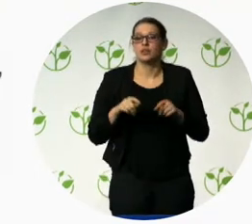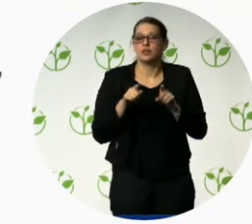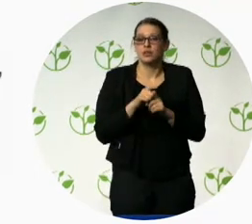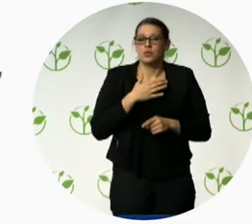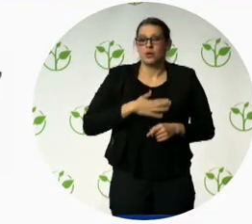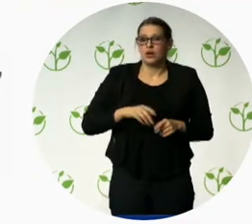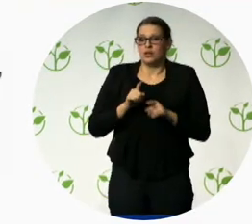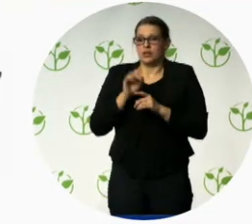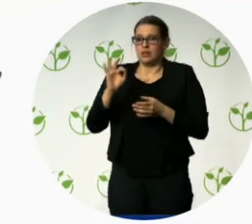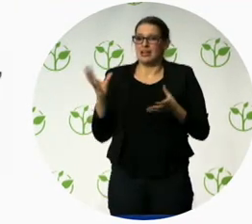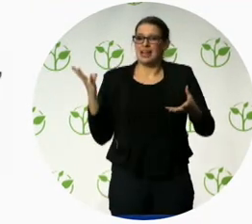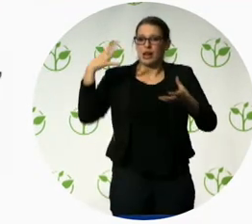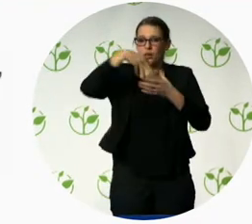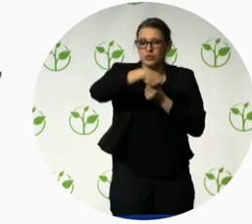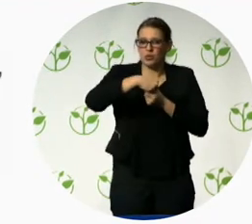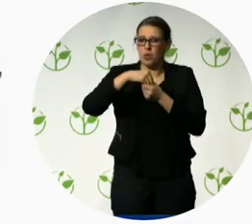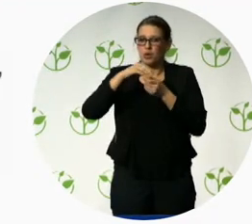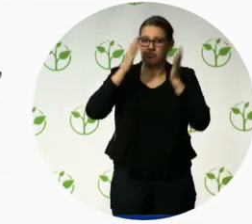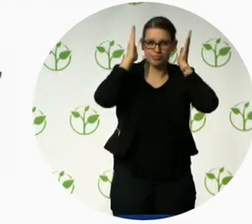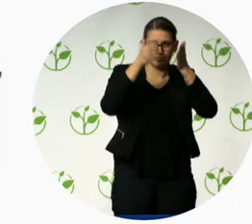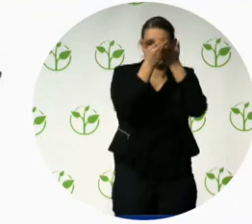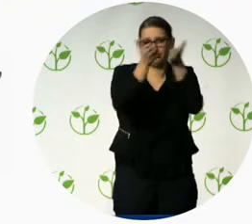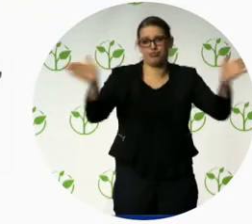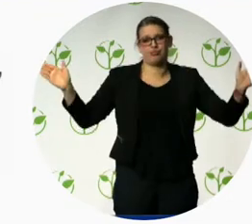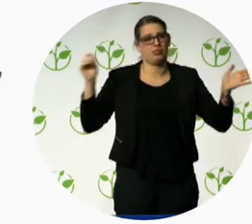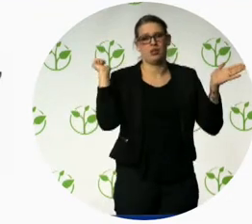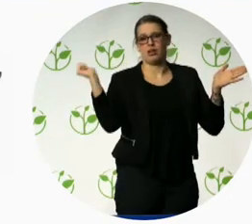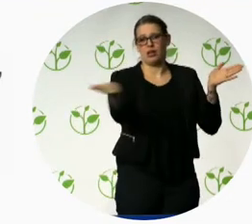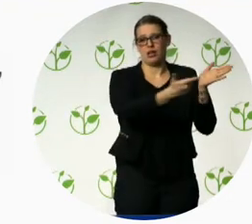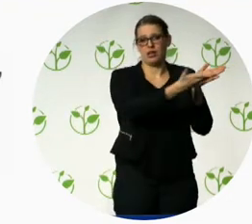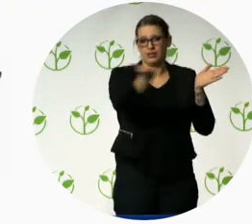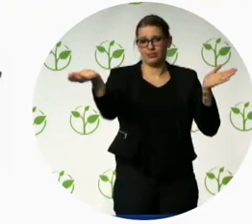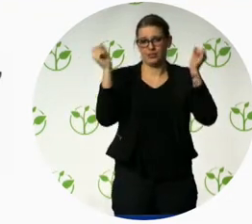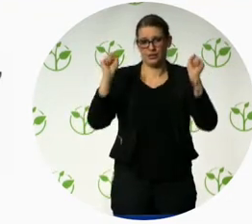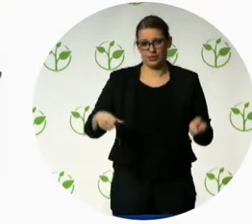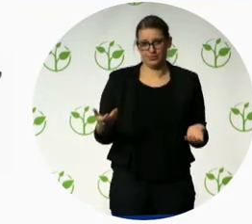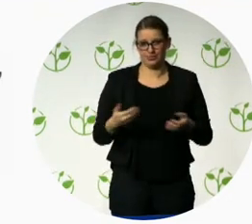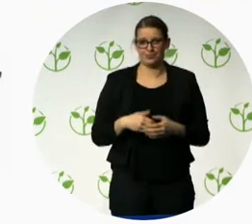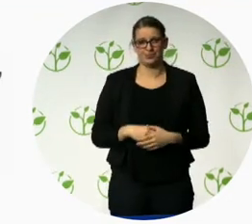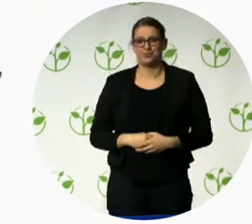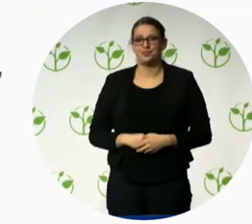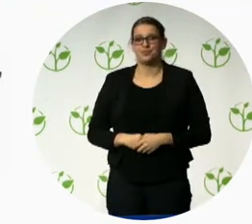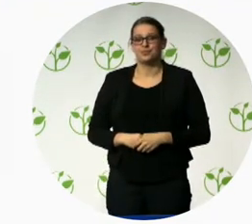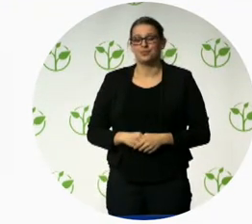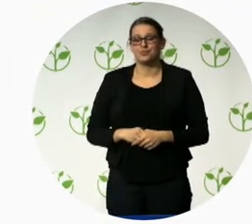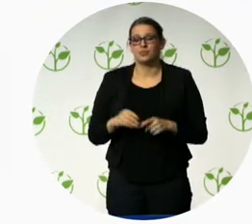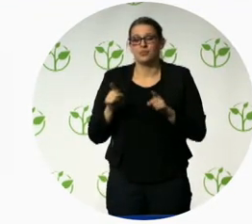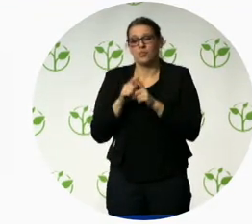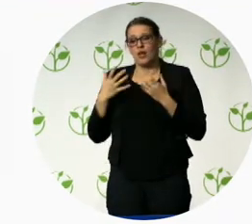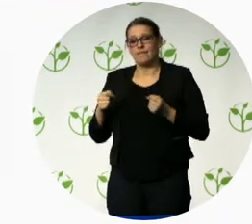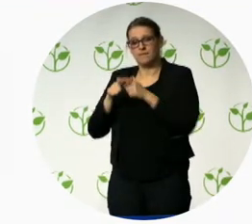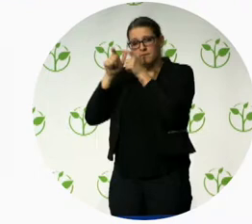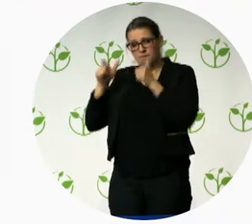presenting to a diverse audience. You can share these videos just internally within your organization and say, hey, just include everybody in your